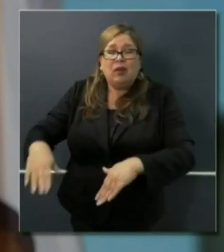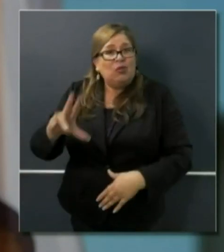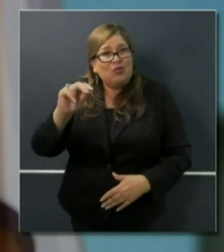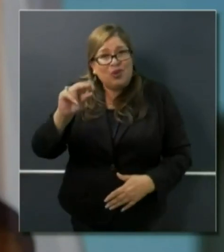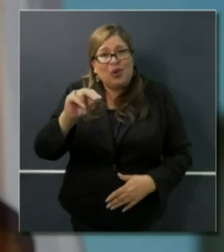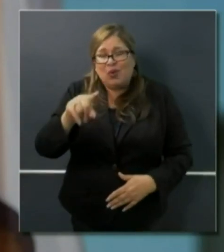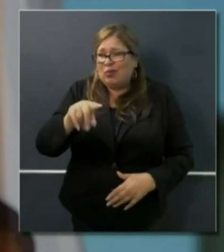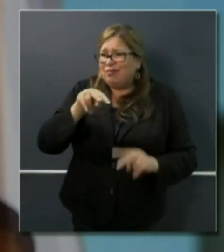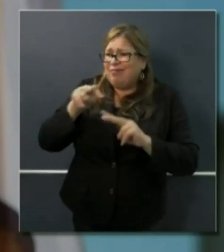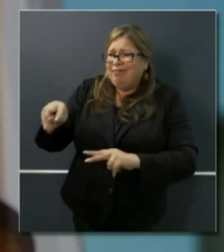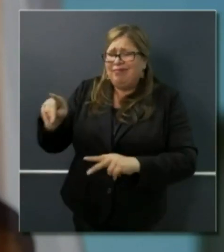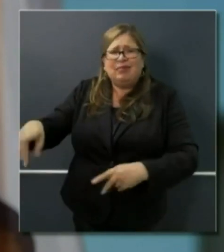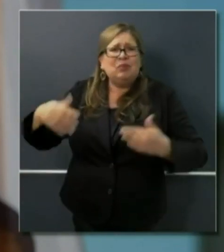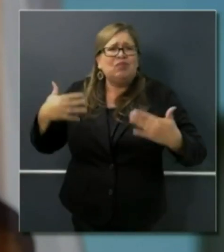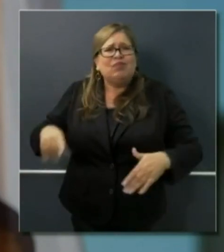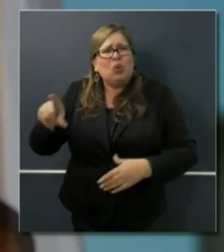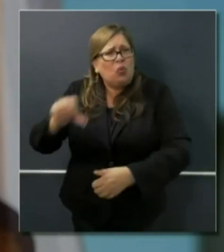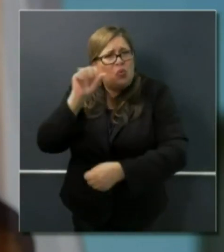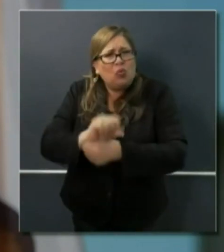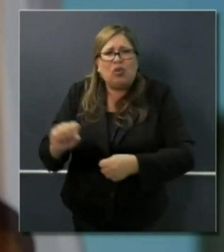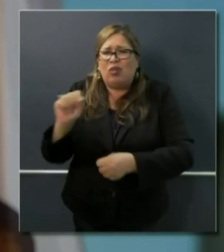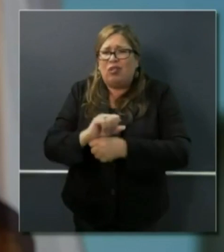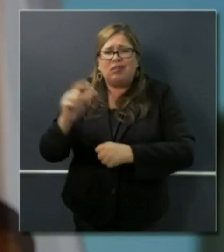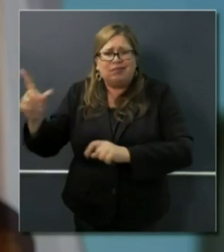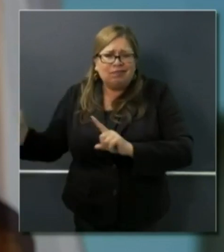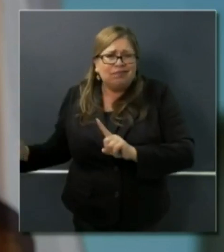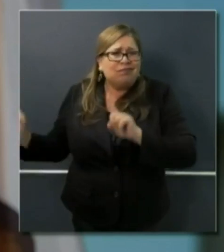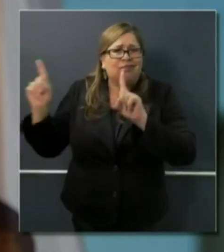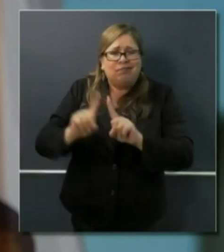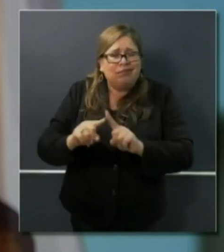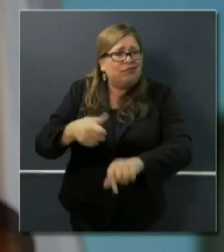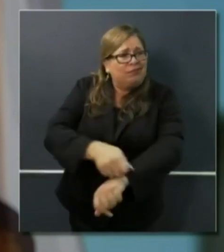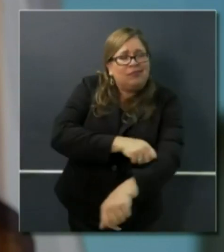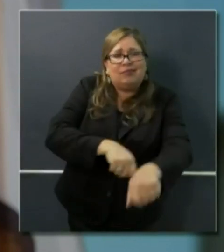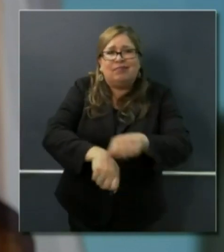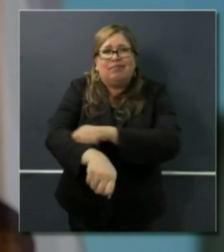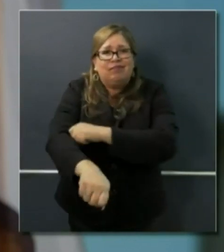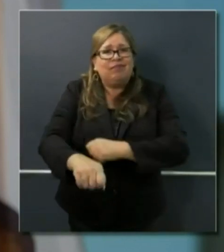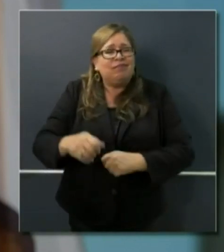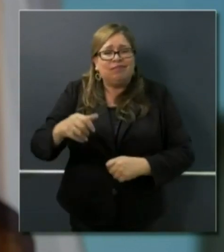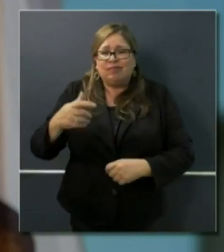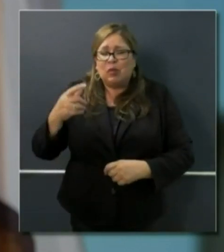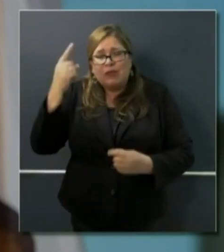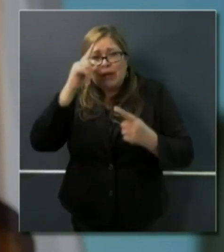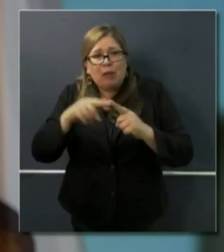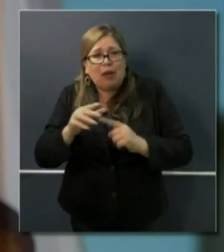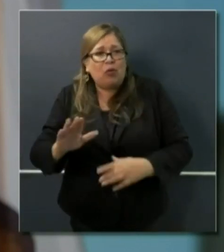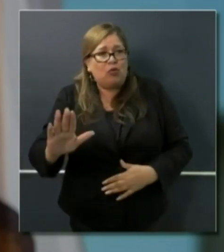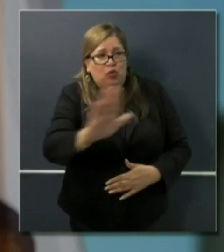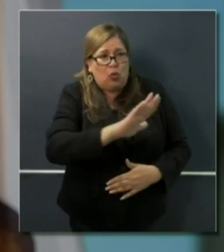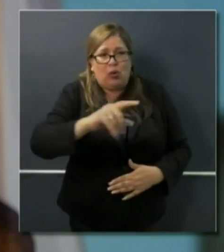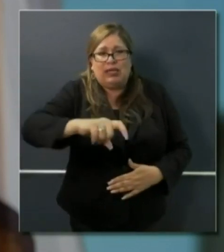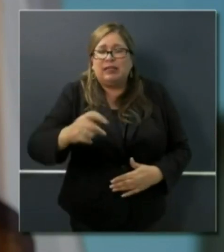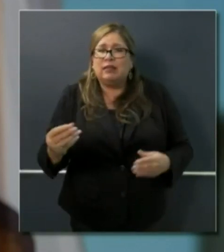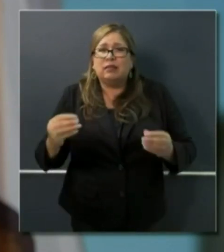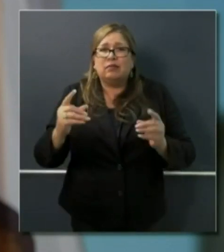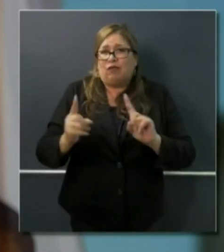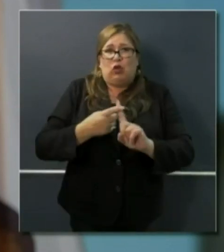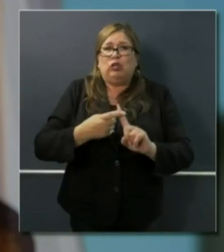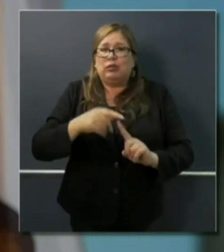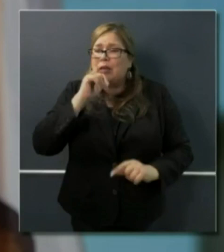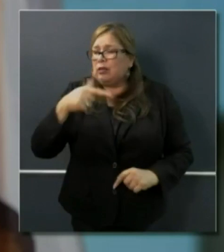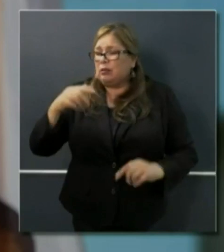Rather than stepping aside, they stepped in and they took the time to consider other people first, not just themselves.